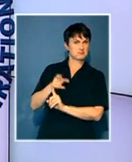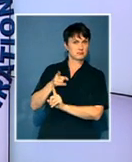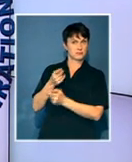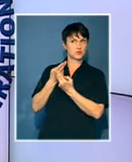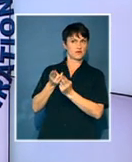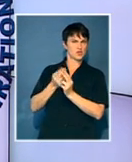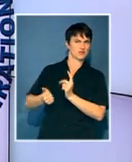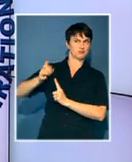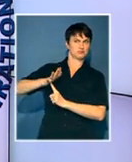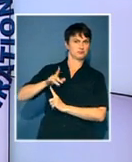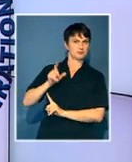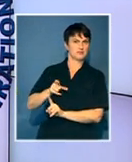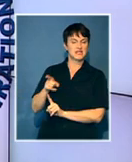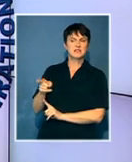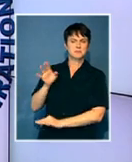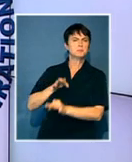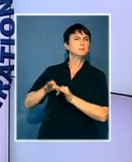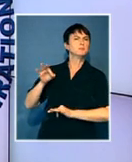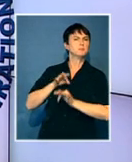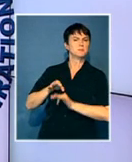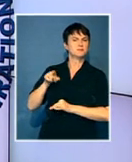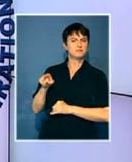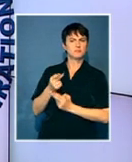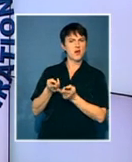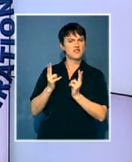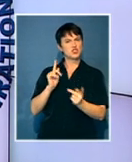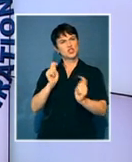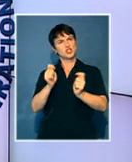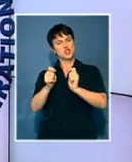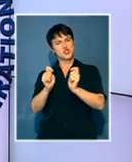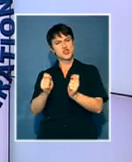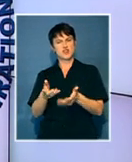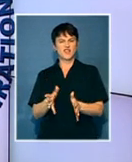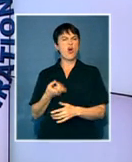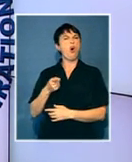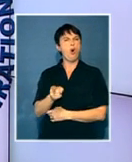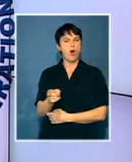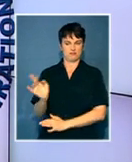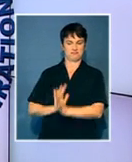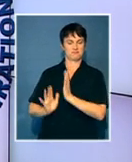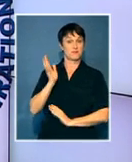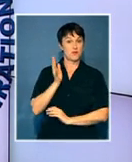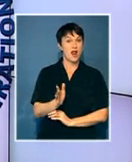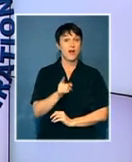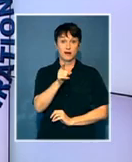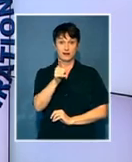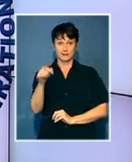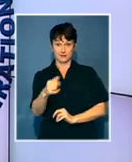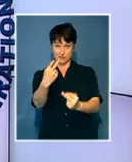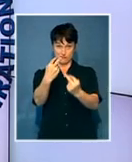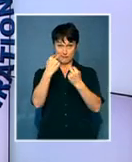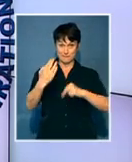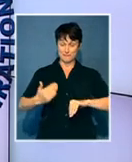He tells us exactly what change has been brought as far as tertiary institutions in the country is concerned. Stay tuned. Democracy